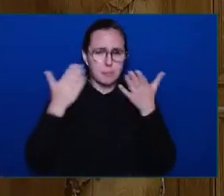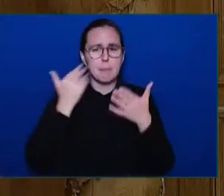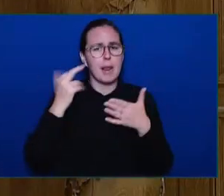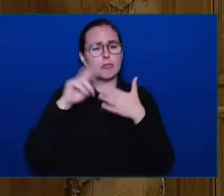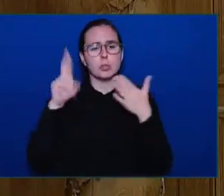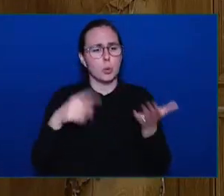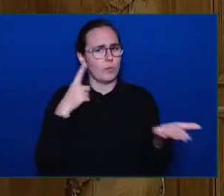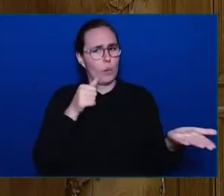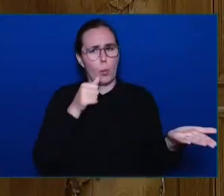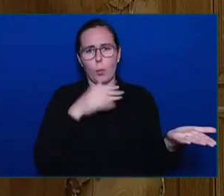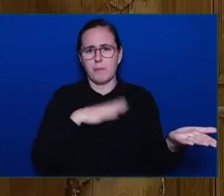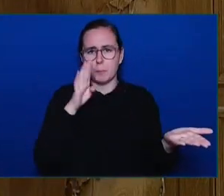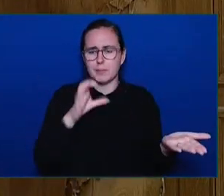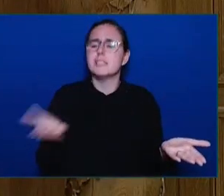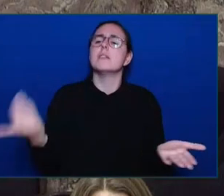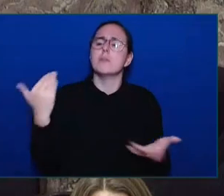of Health.